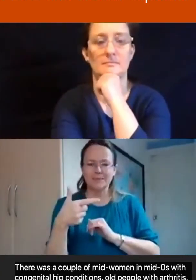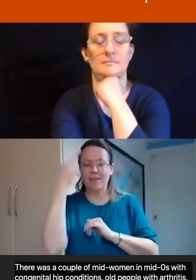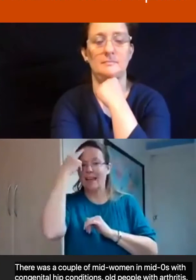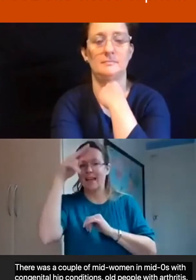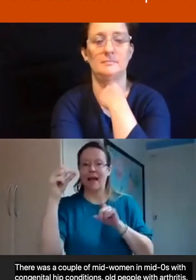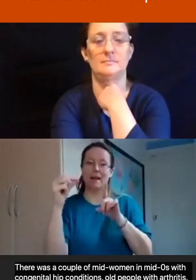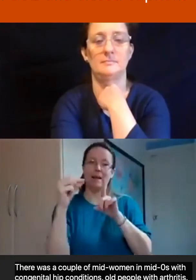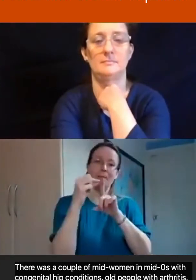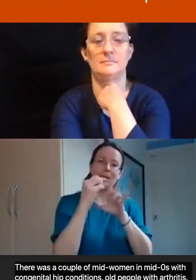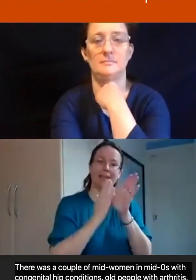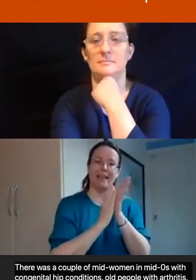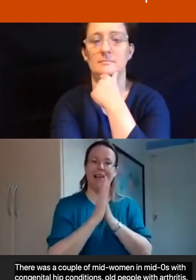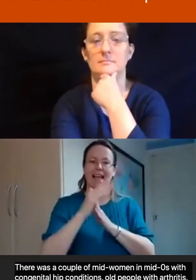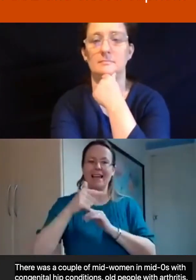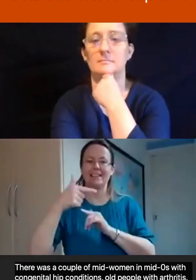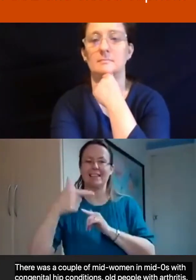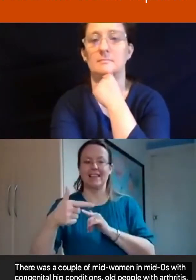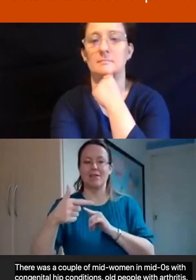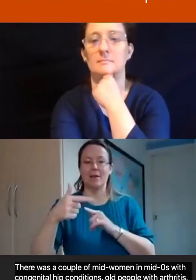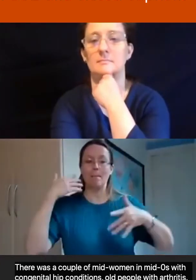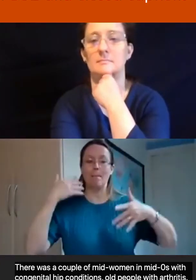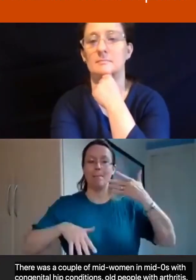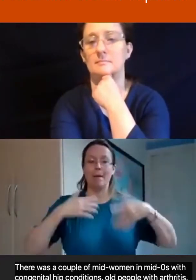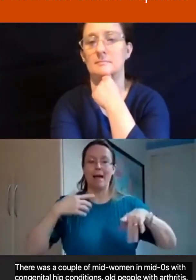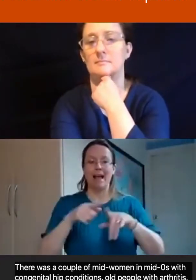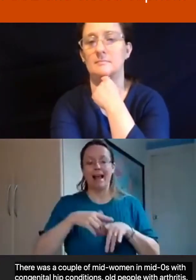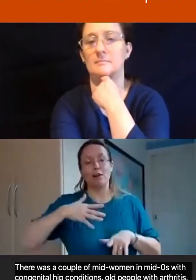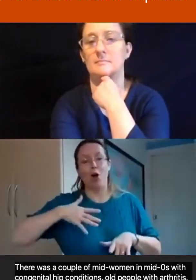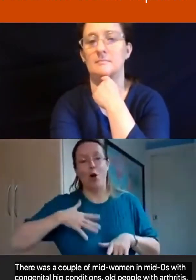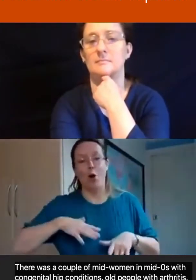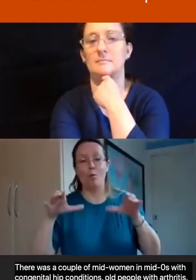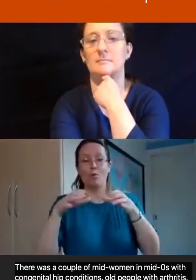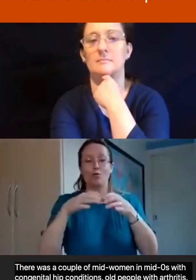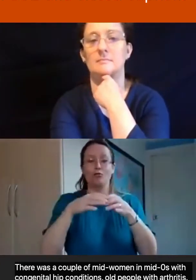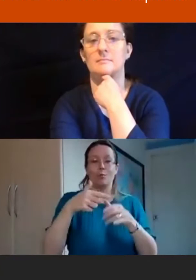PH7, the Pain and Hope Group, and there were seven of us.